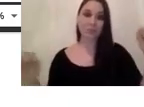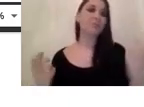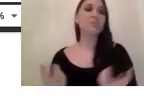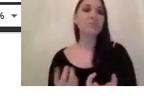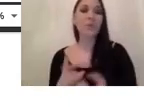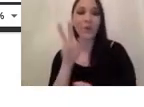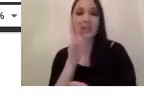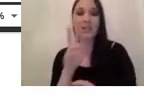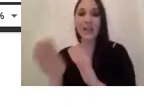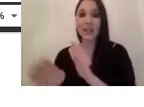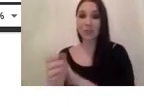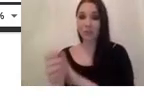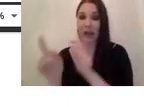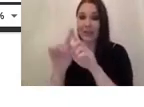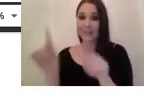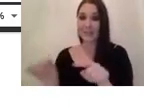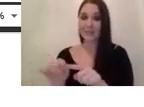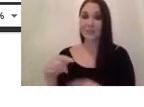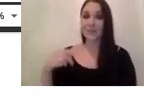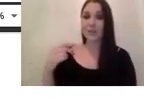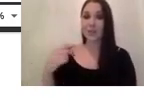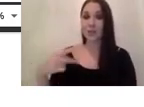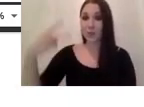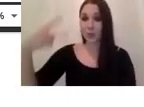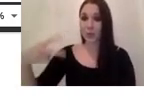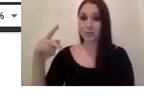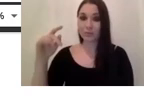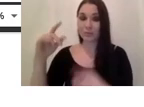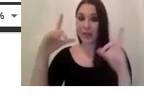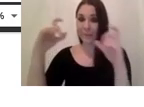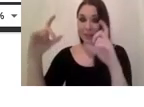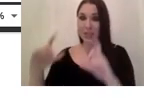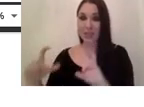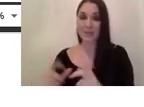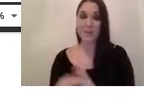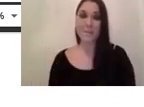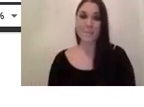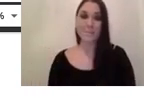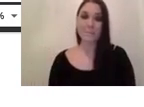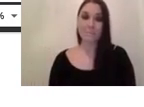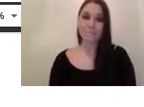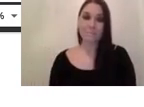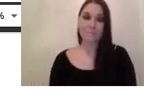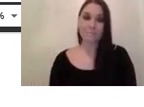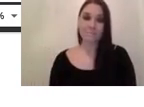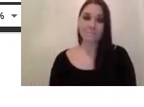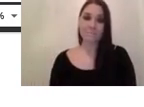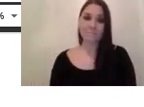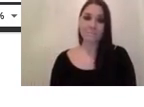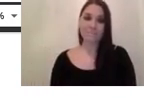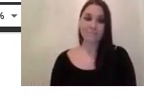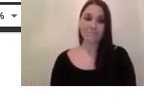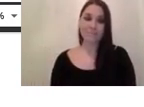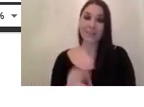see in the right hand side there are two images of um uh a typical uh industrial application